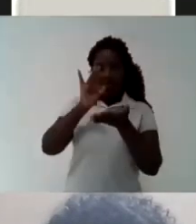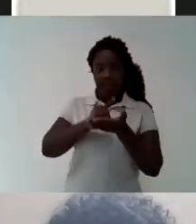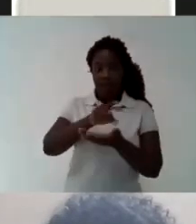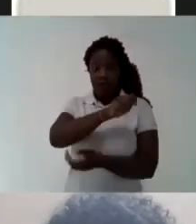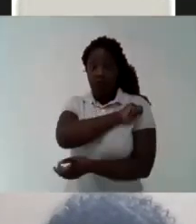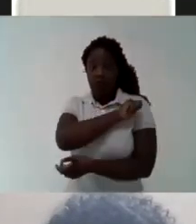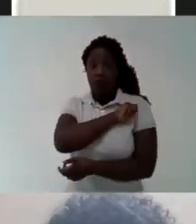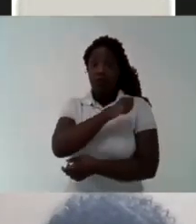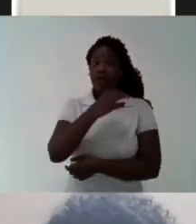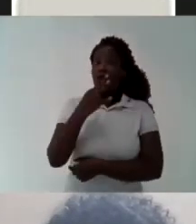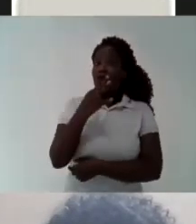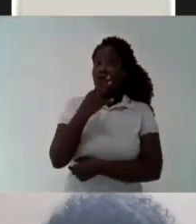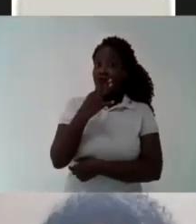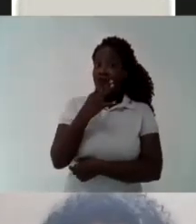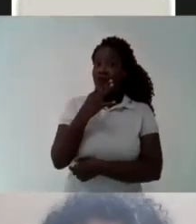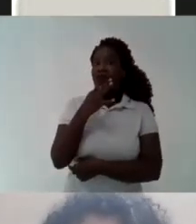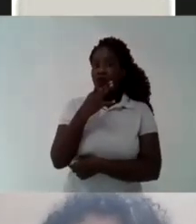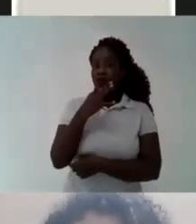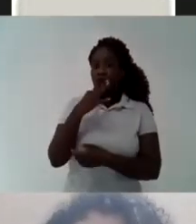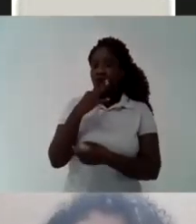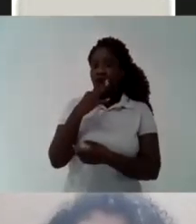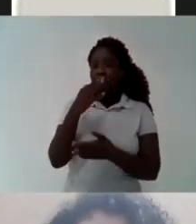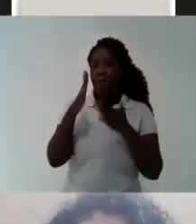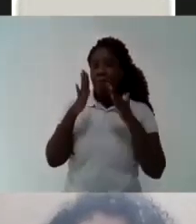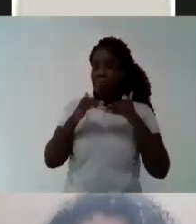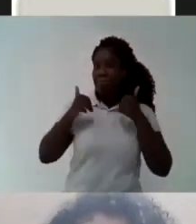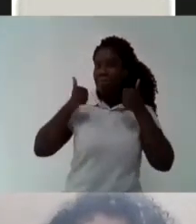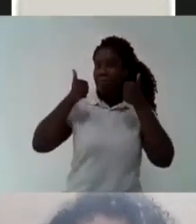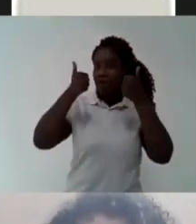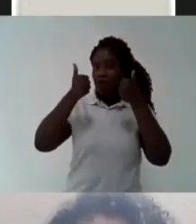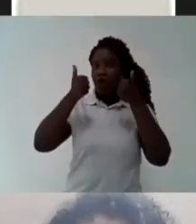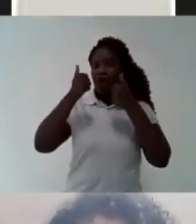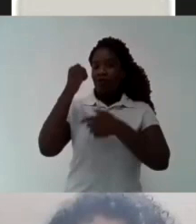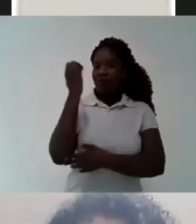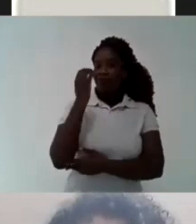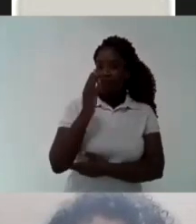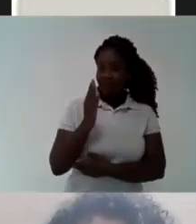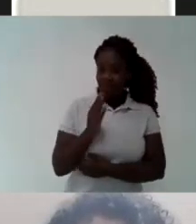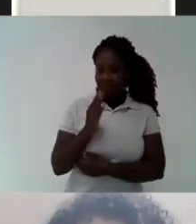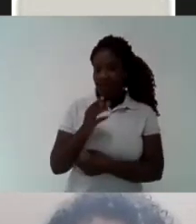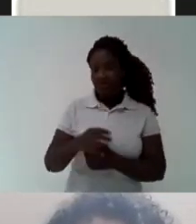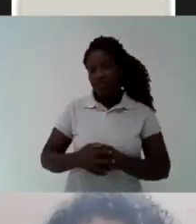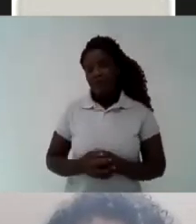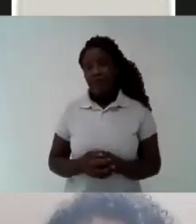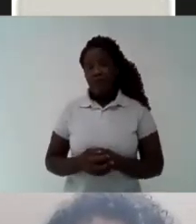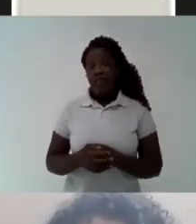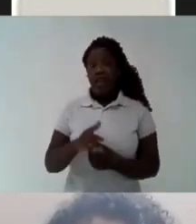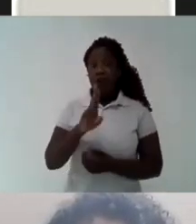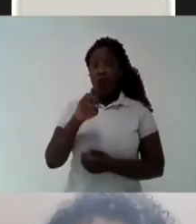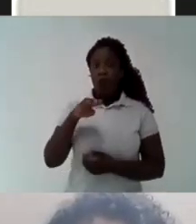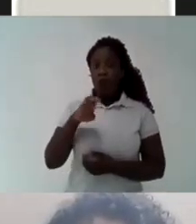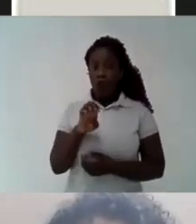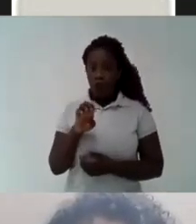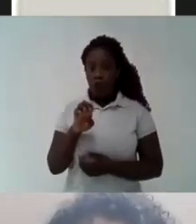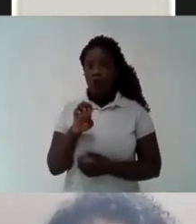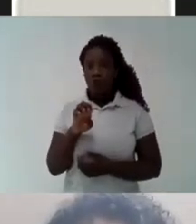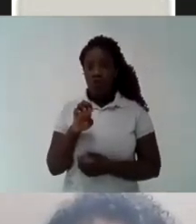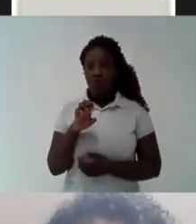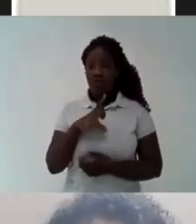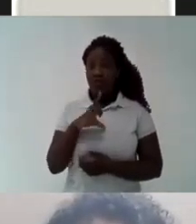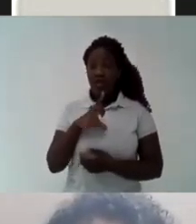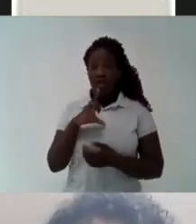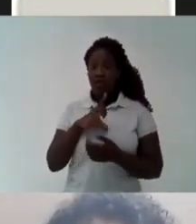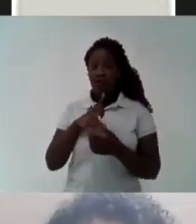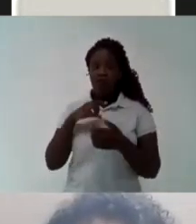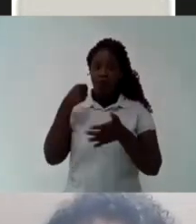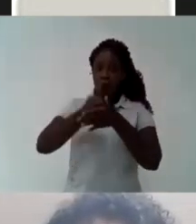to have this experience And particularly for those students who have